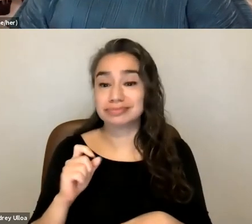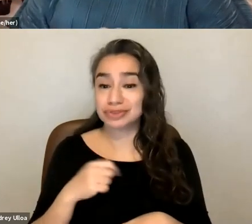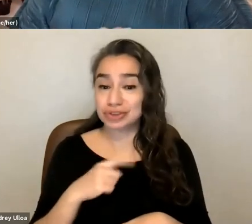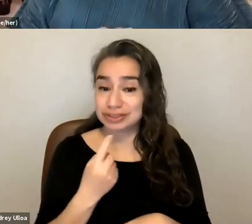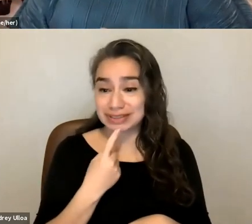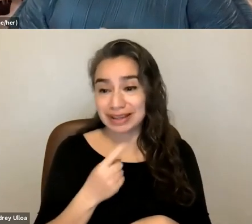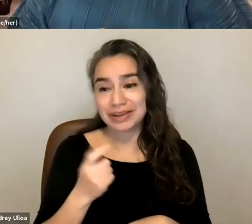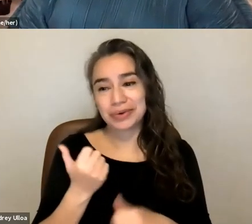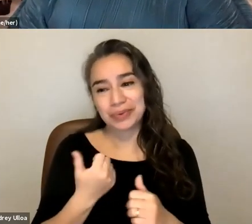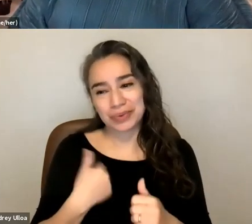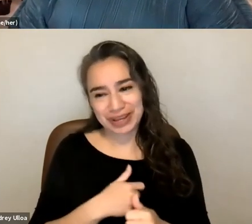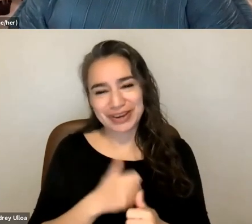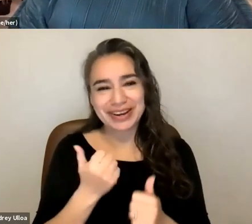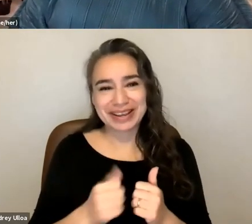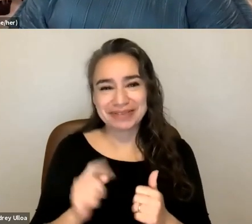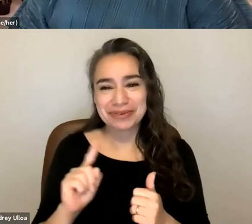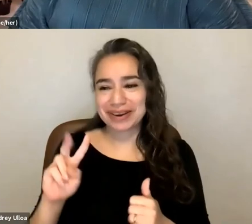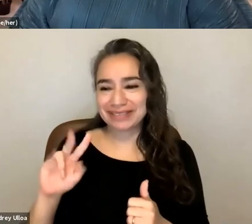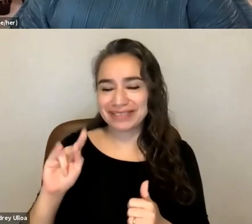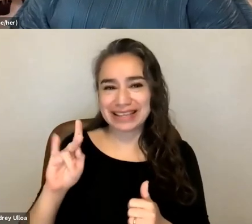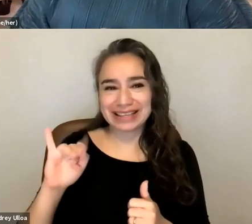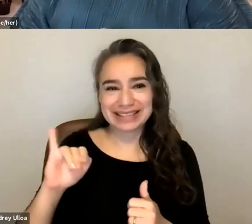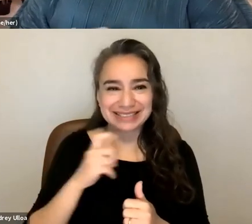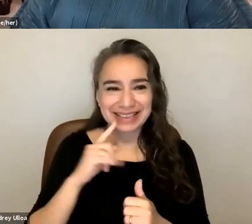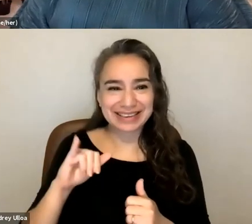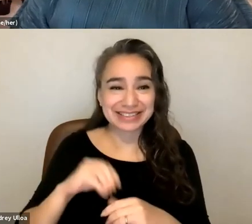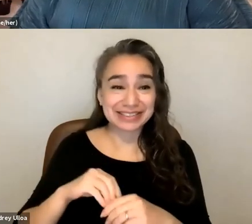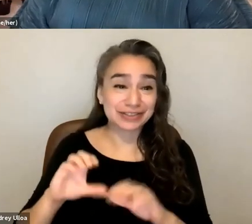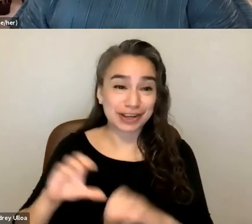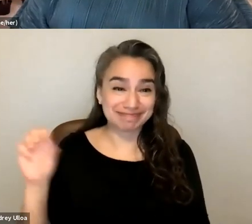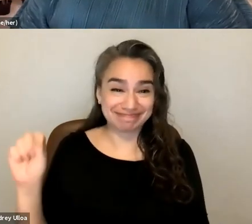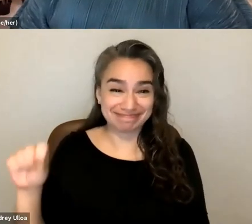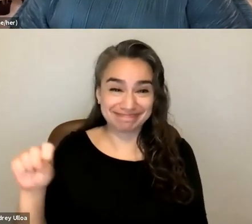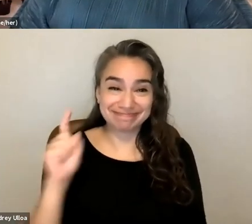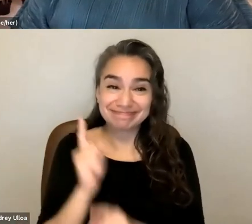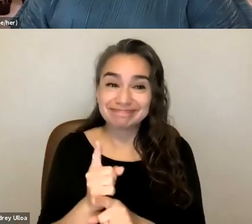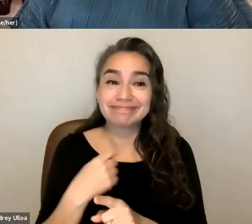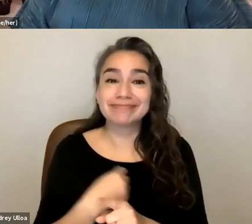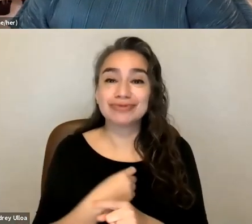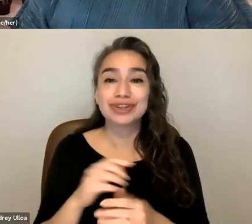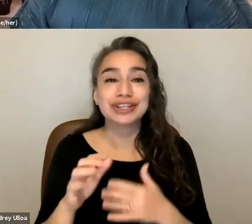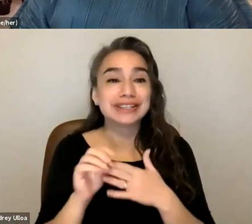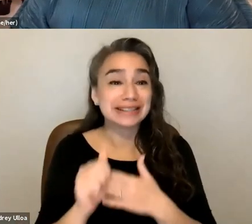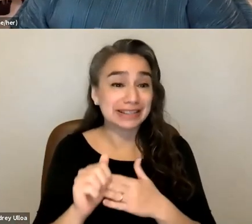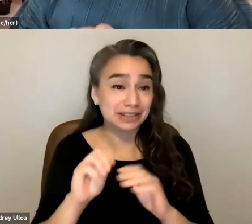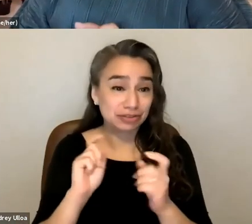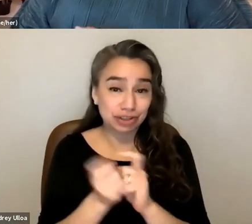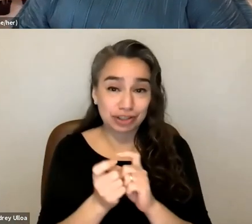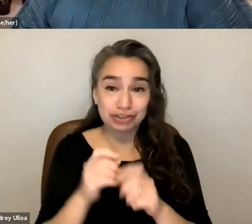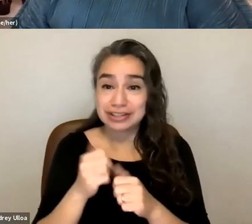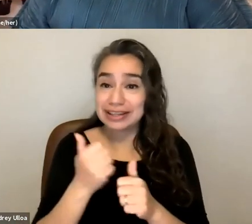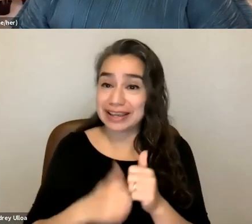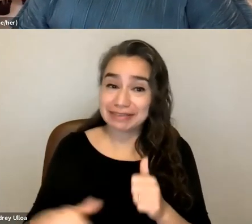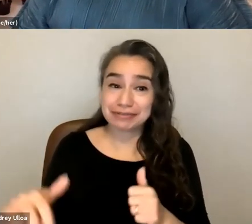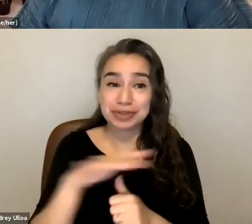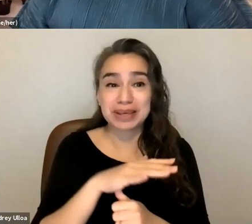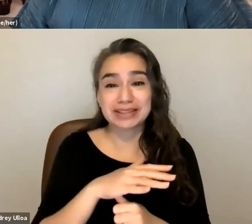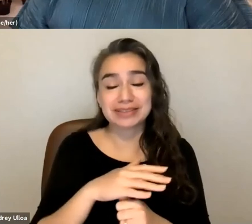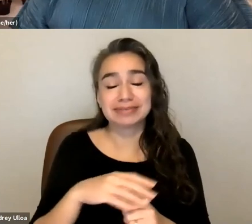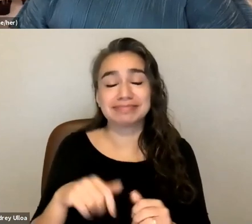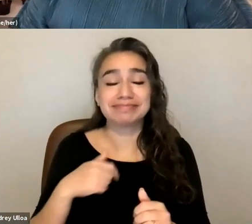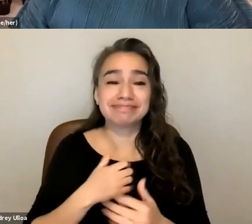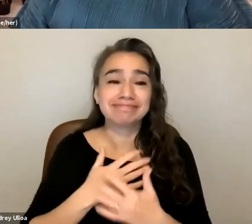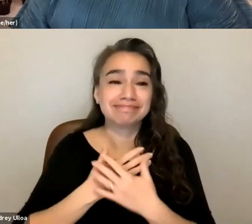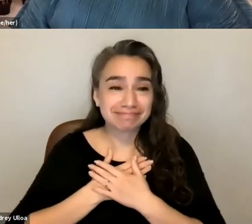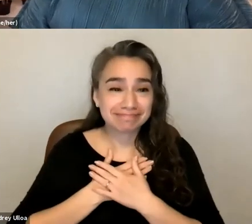yes we are um and we're leading change in every space that we're in um so just deep gratitude to all of